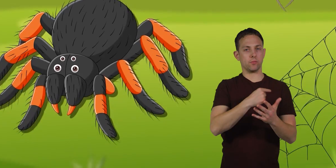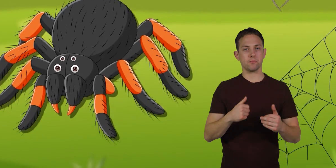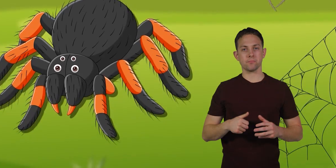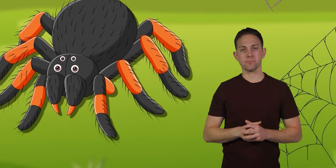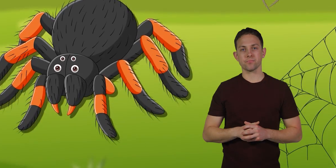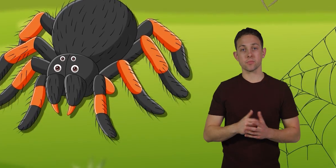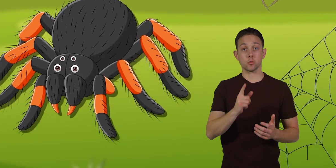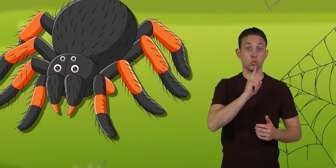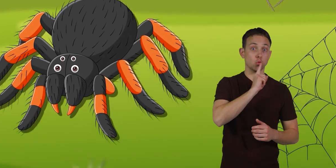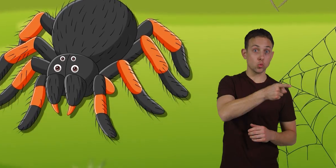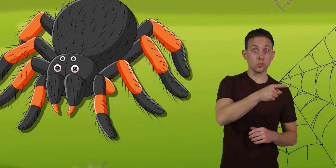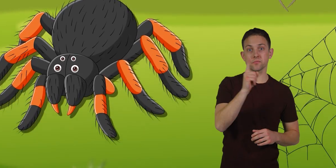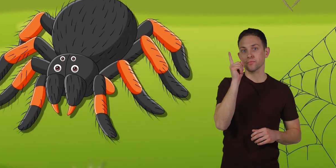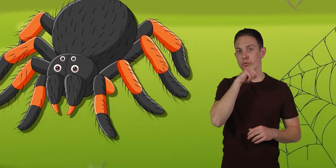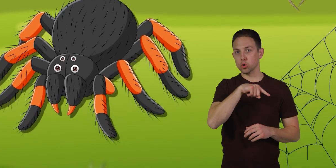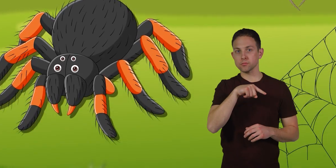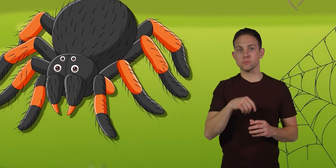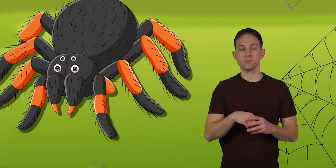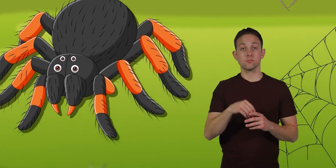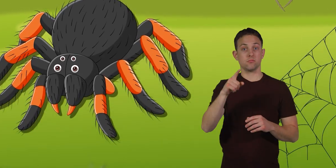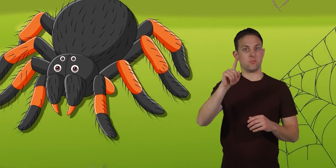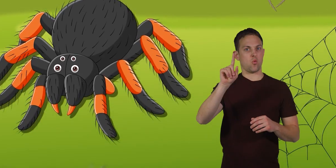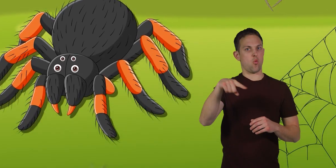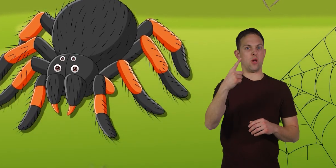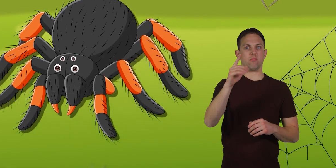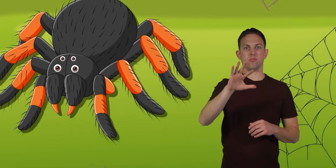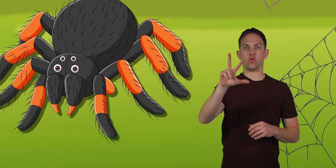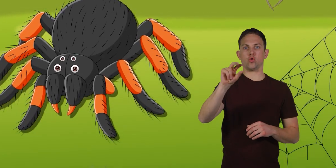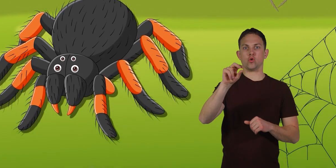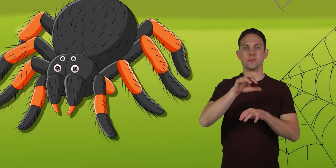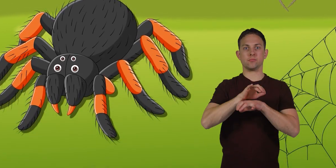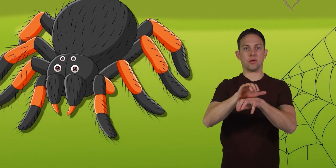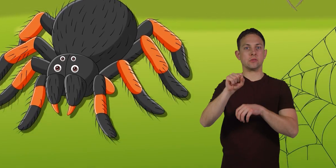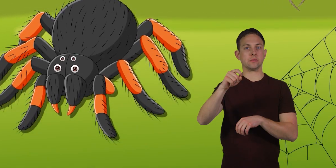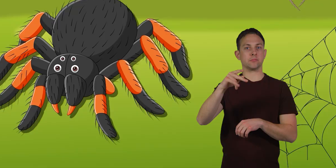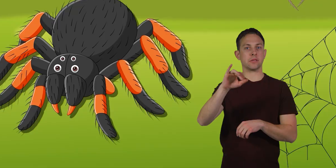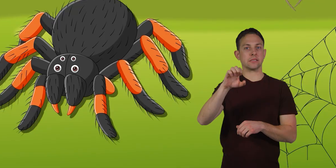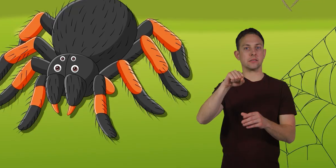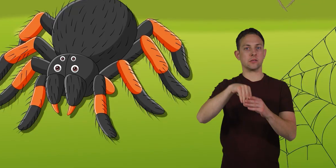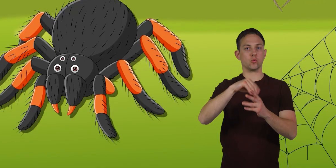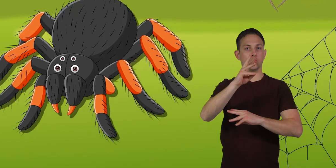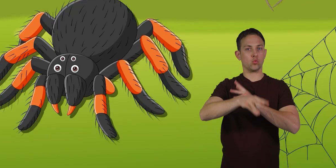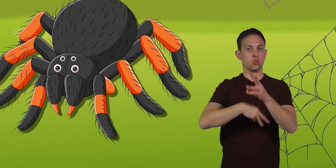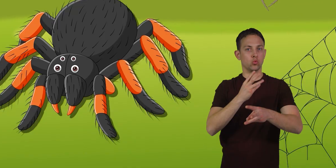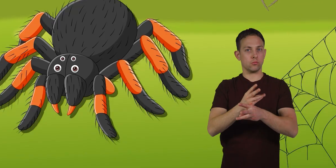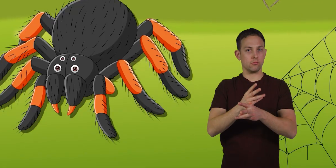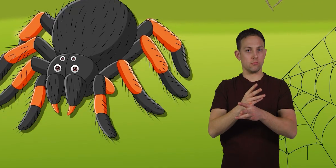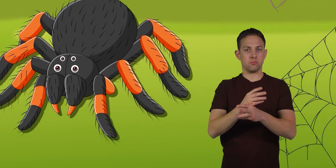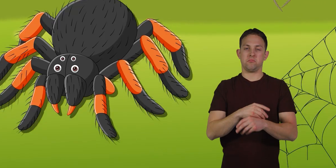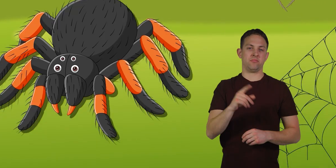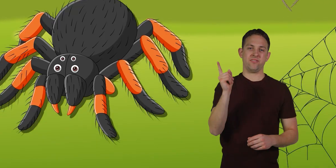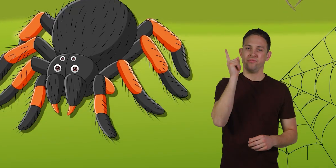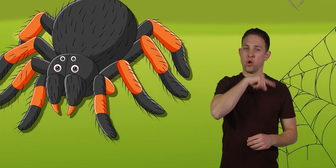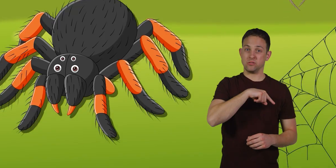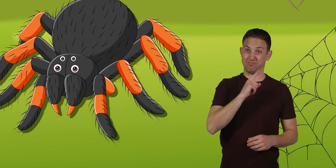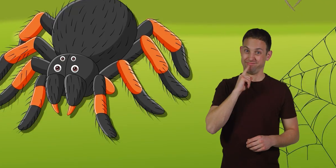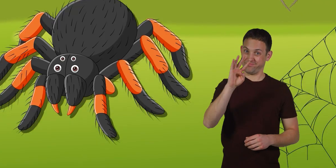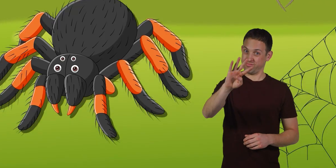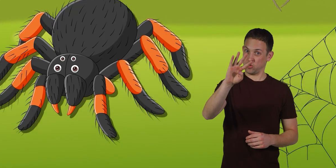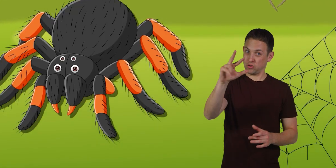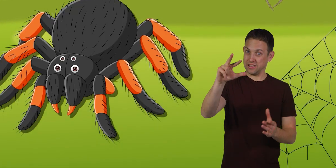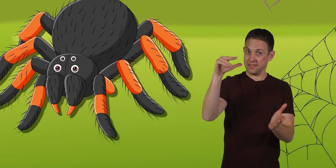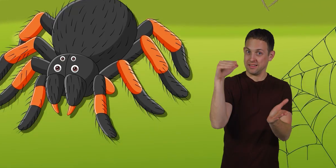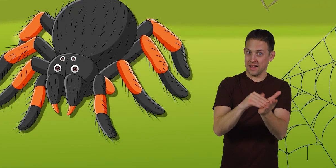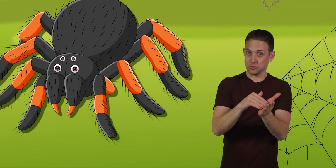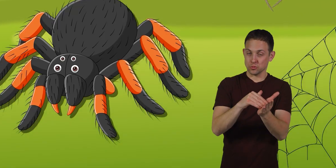True or false? There are only 30 spider species in the world. False. There are